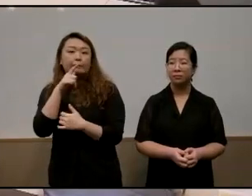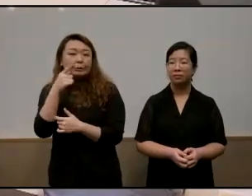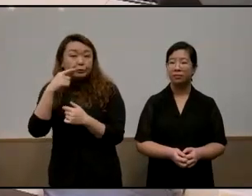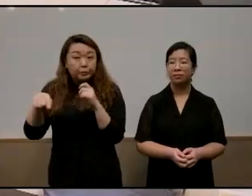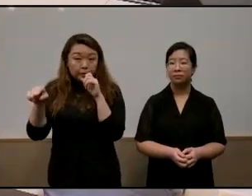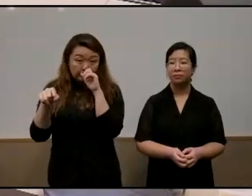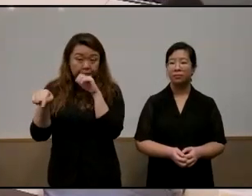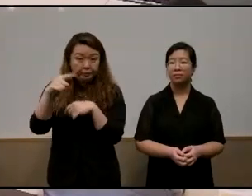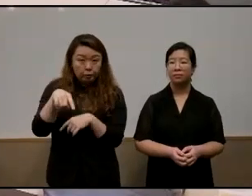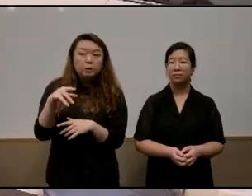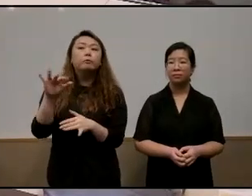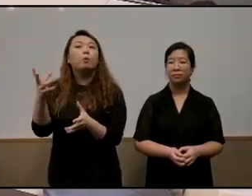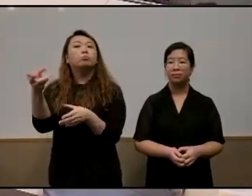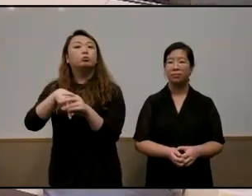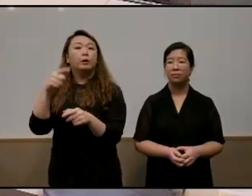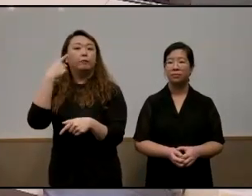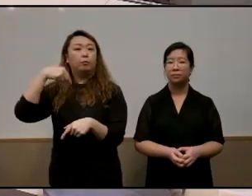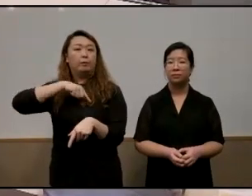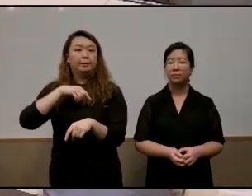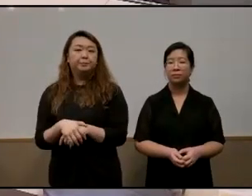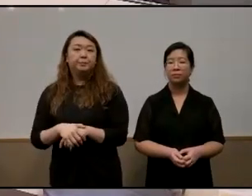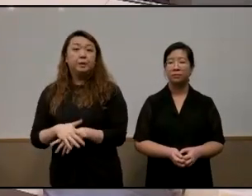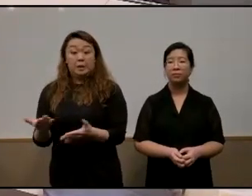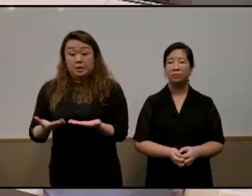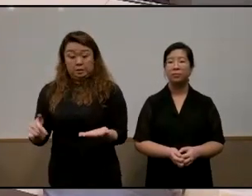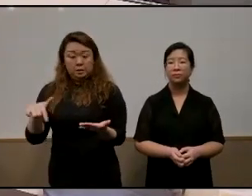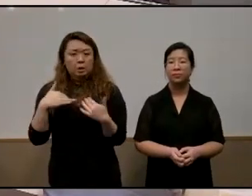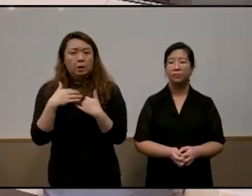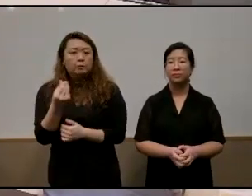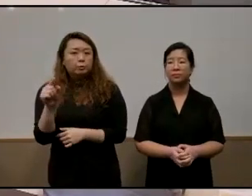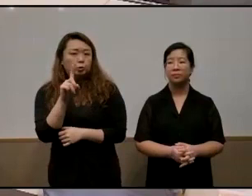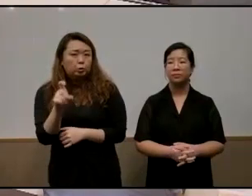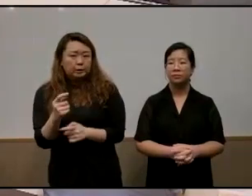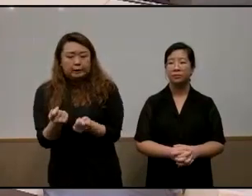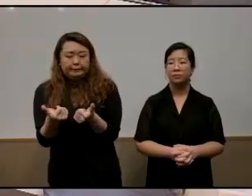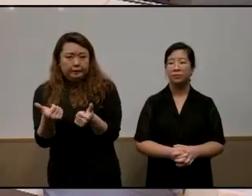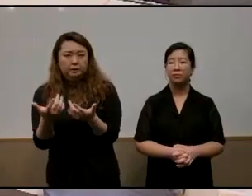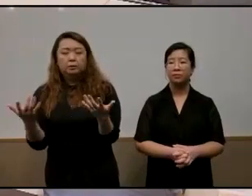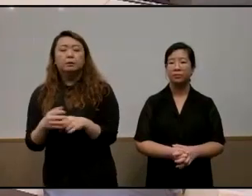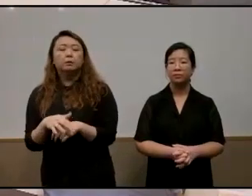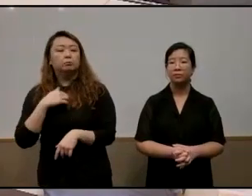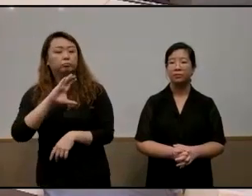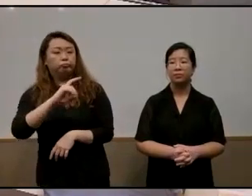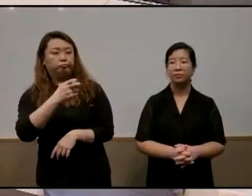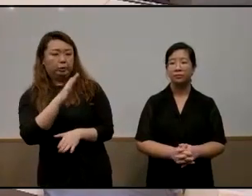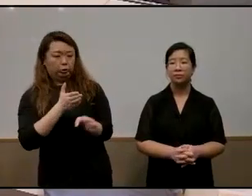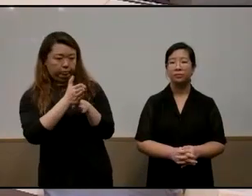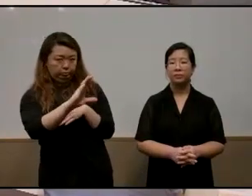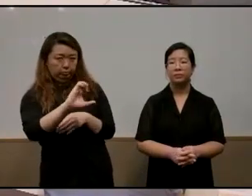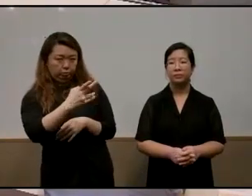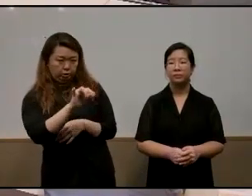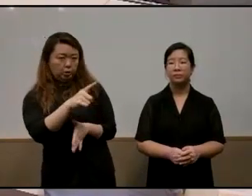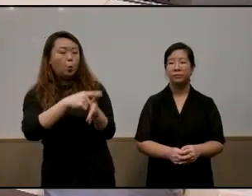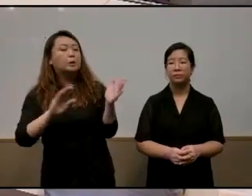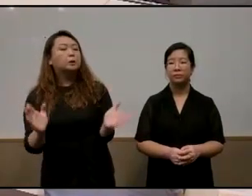joined us in person so i think here we have a couple of questions very quick one was charlene there's a question directed at you what's the